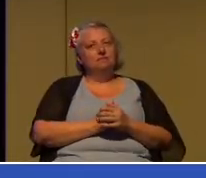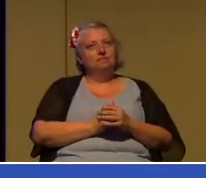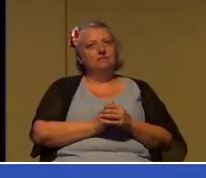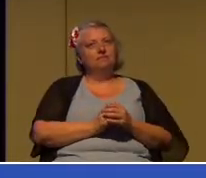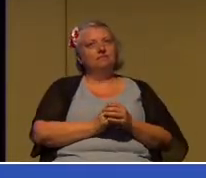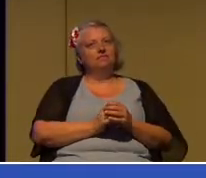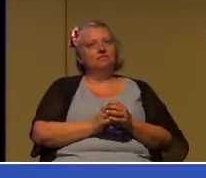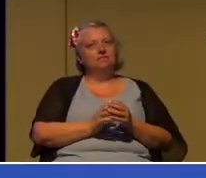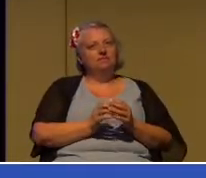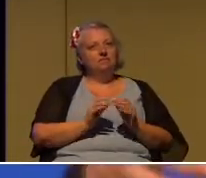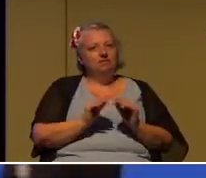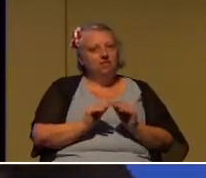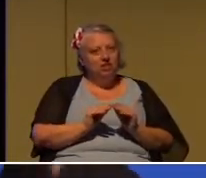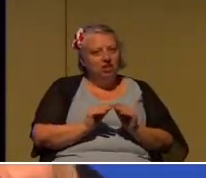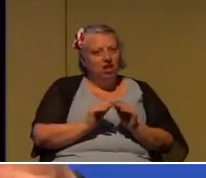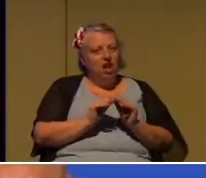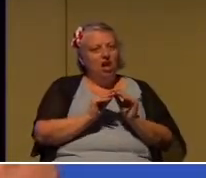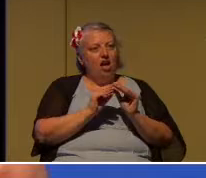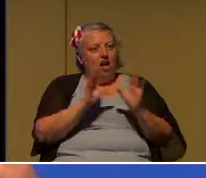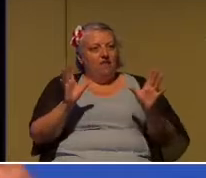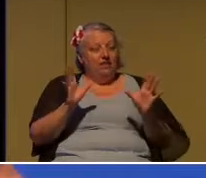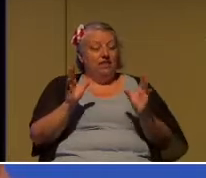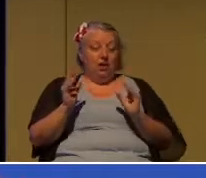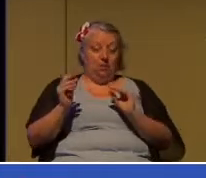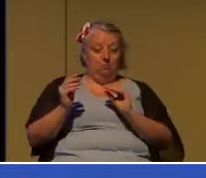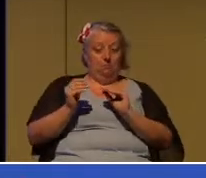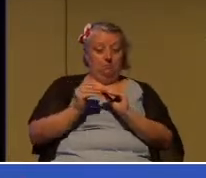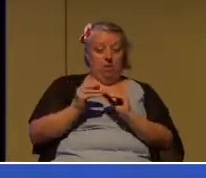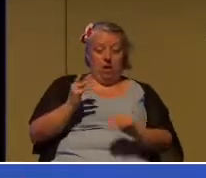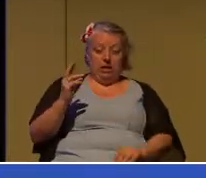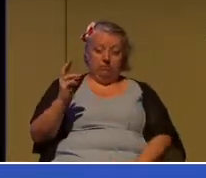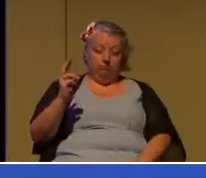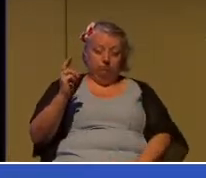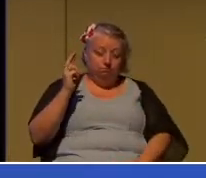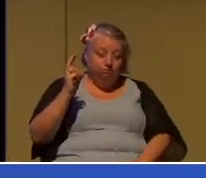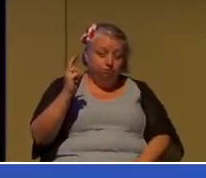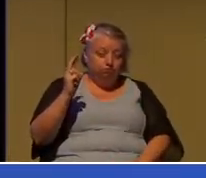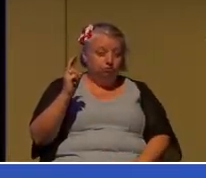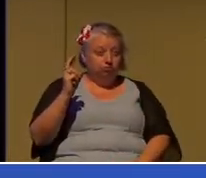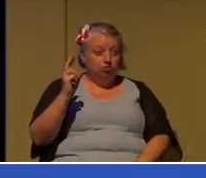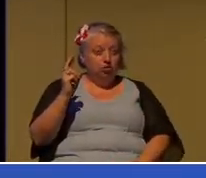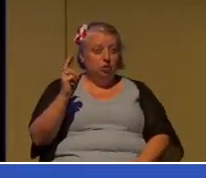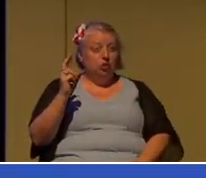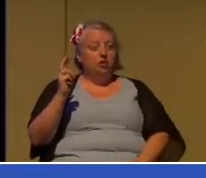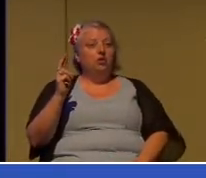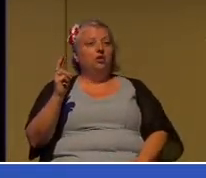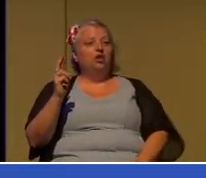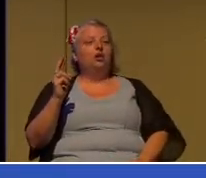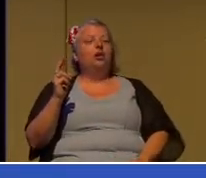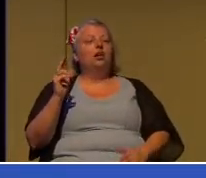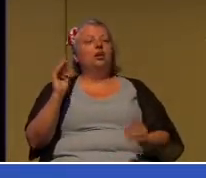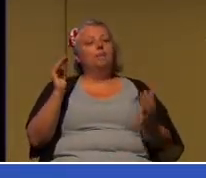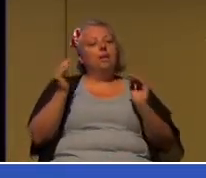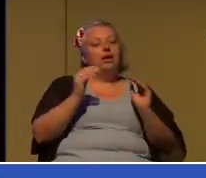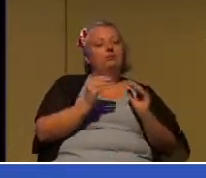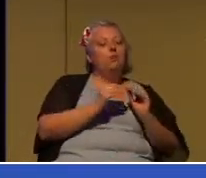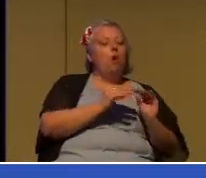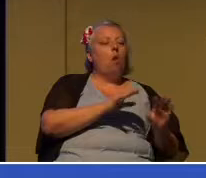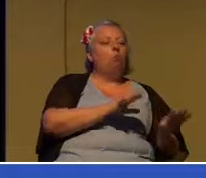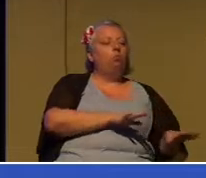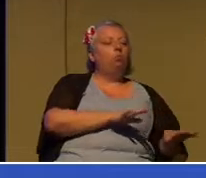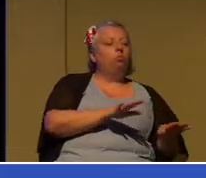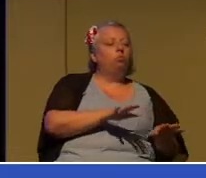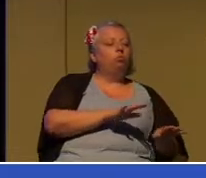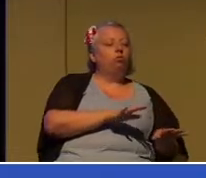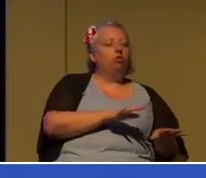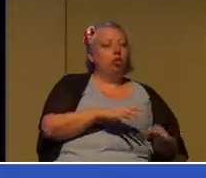the more intimate our relationship versus the more casual, the more